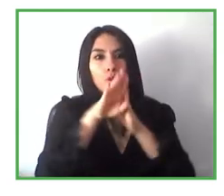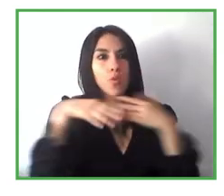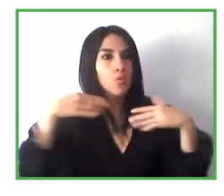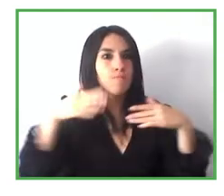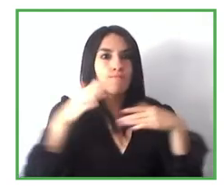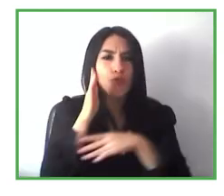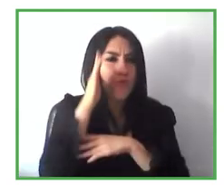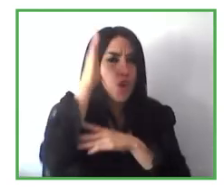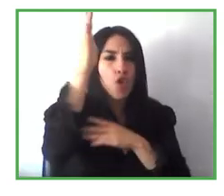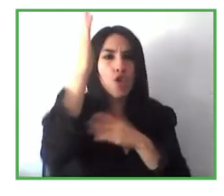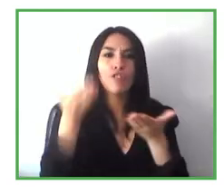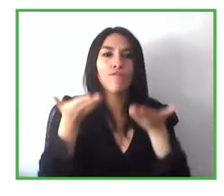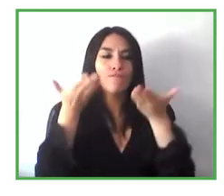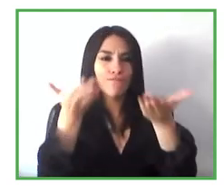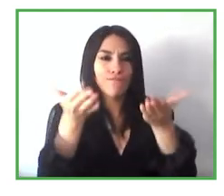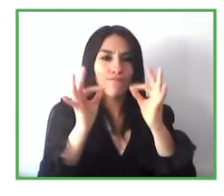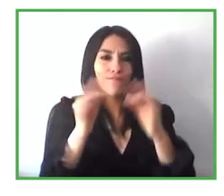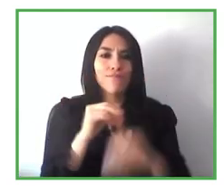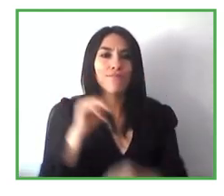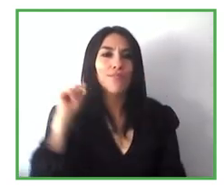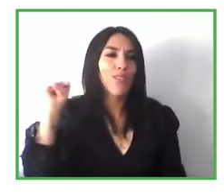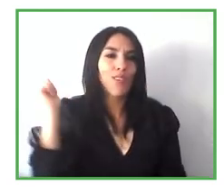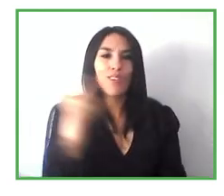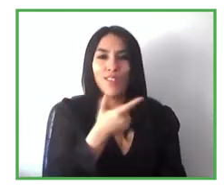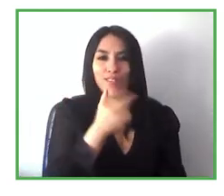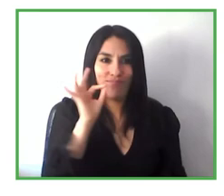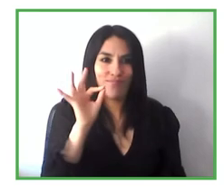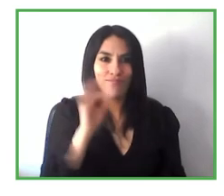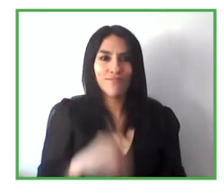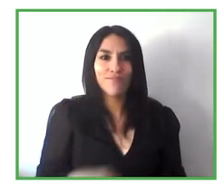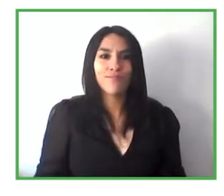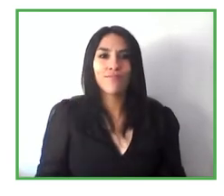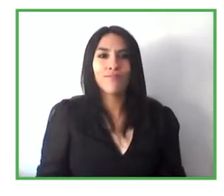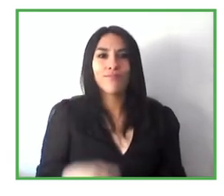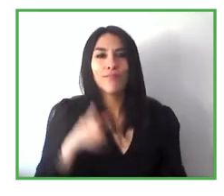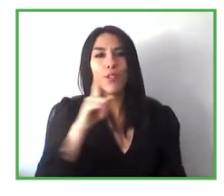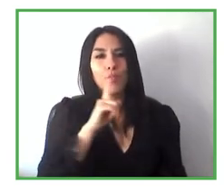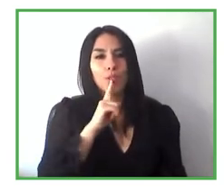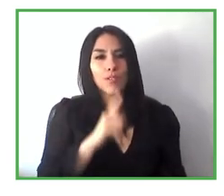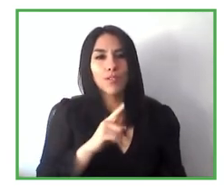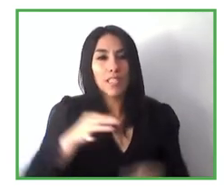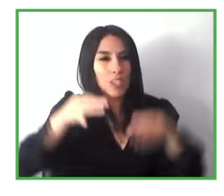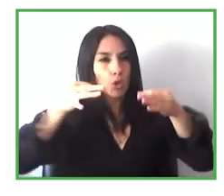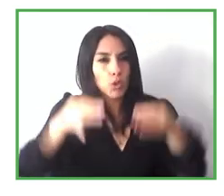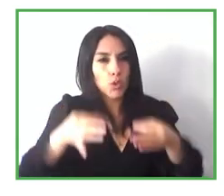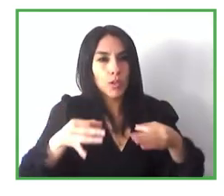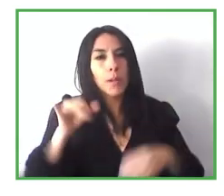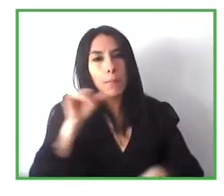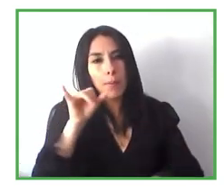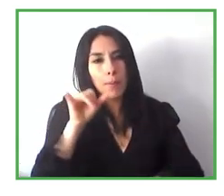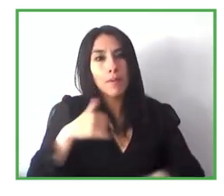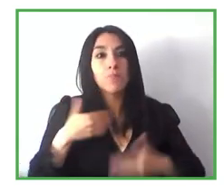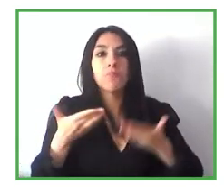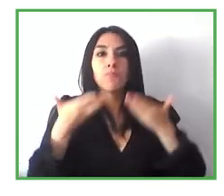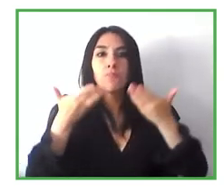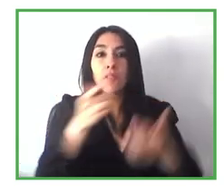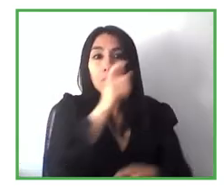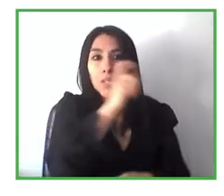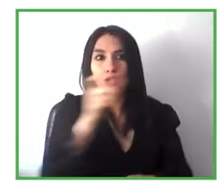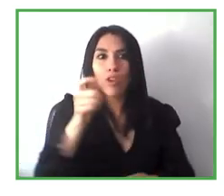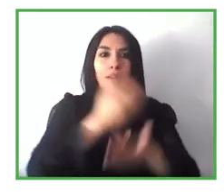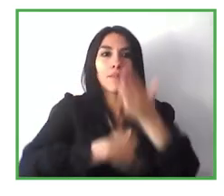to all of us, and specifically that I think that to people with disabilities.